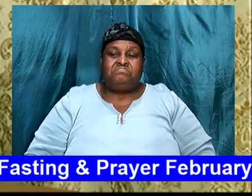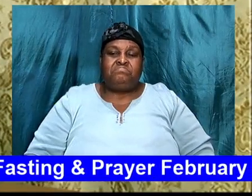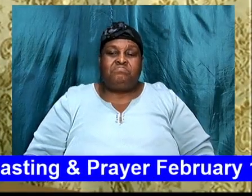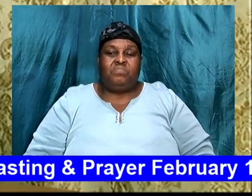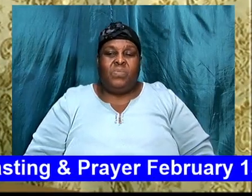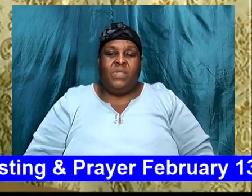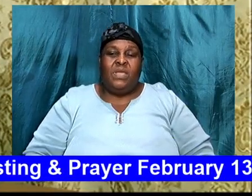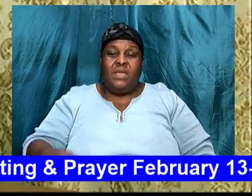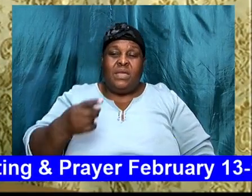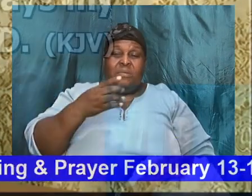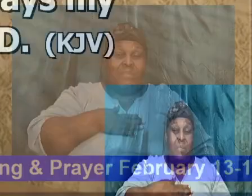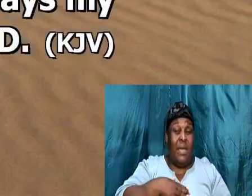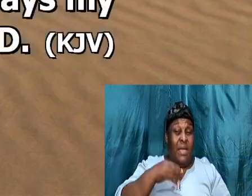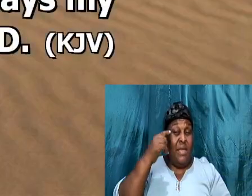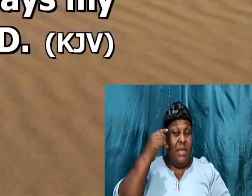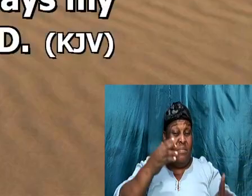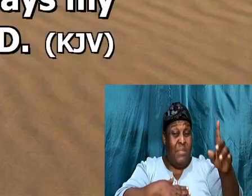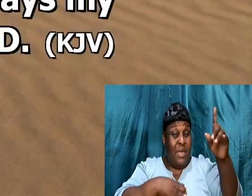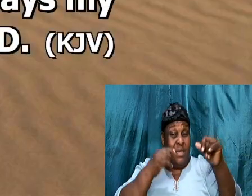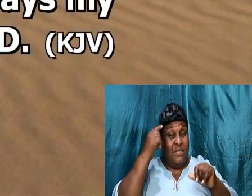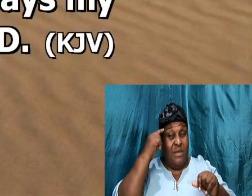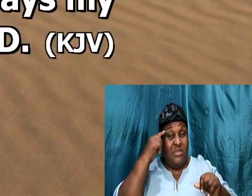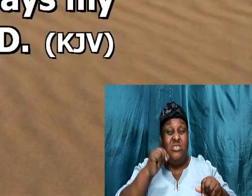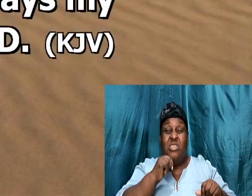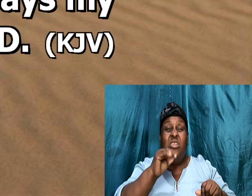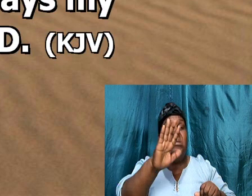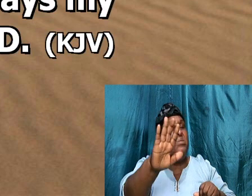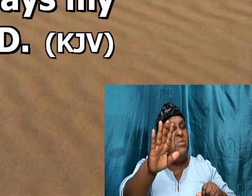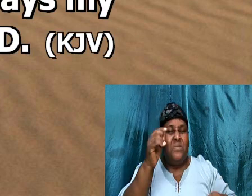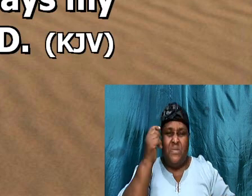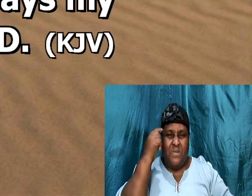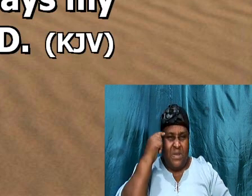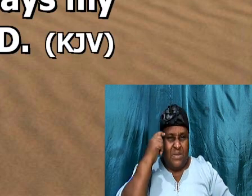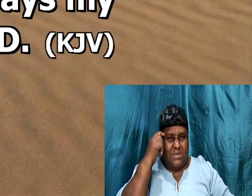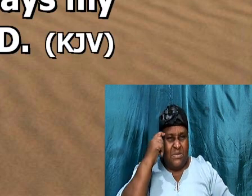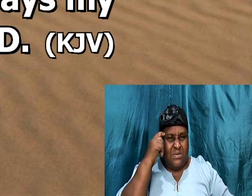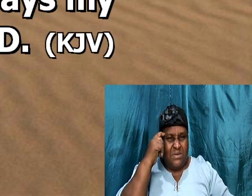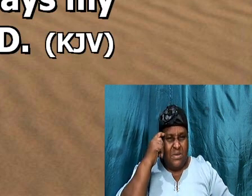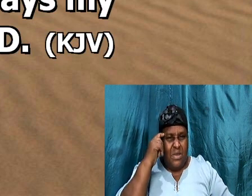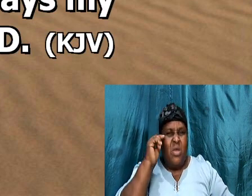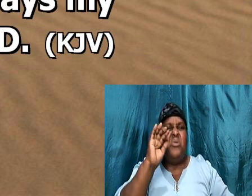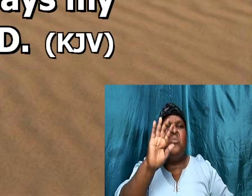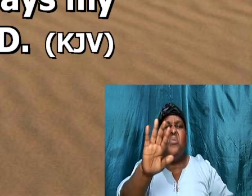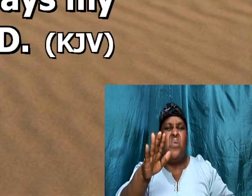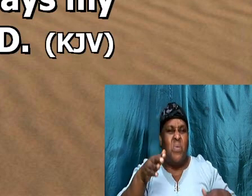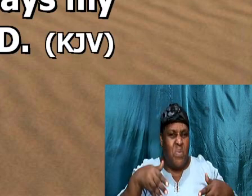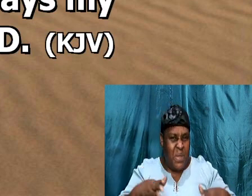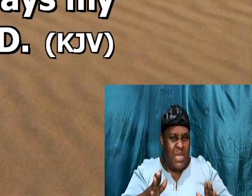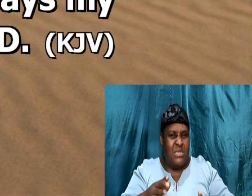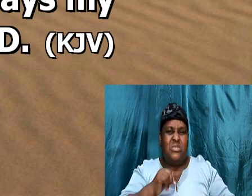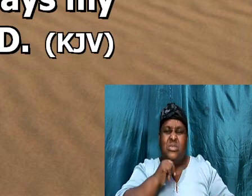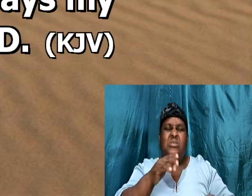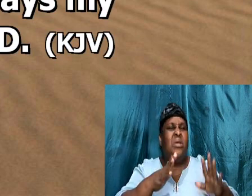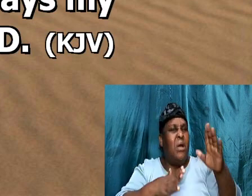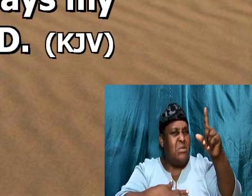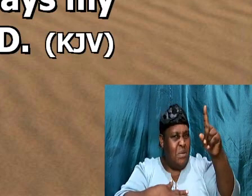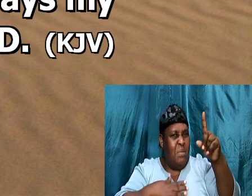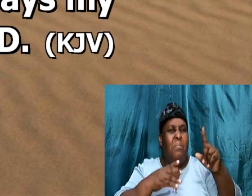It says, My thoughts are not your thoughts, neither are your ways, my ways, saith the Lord.